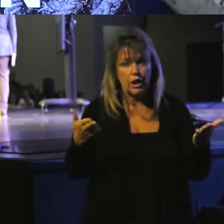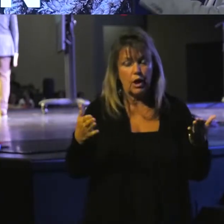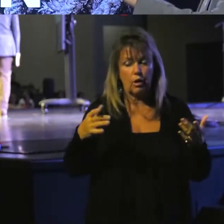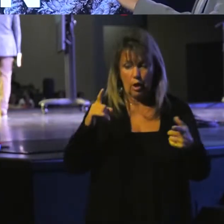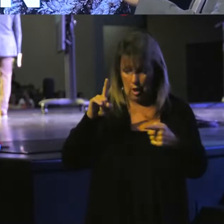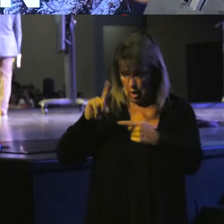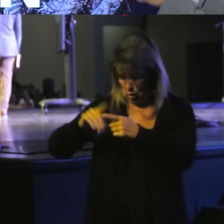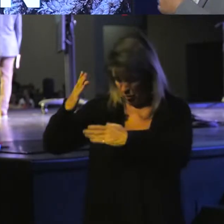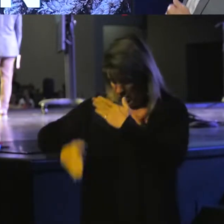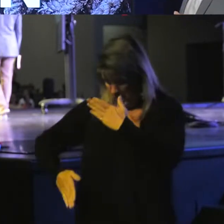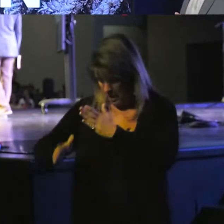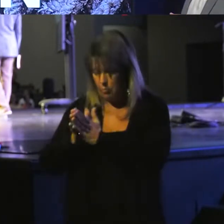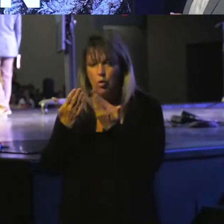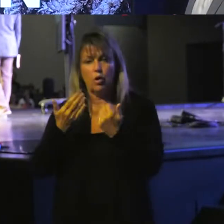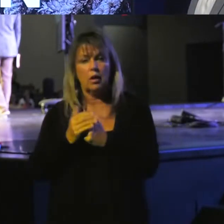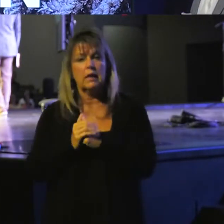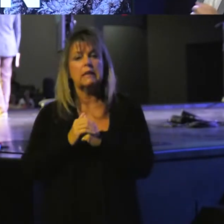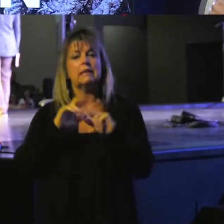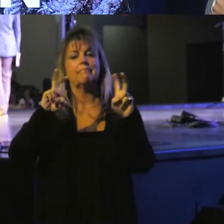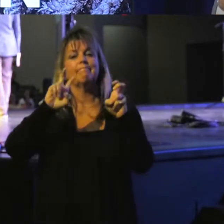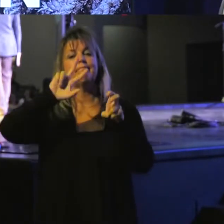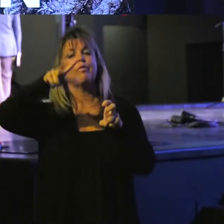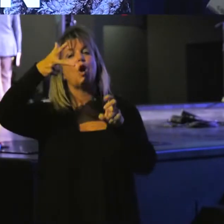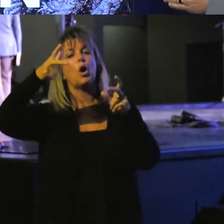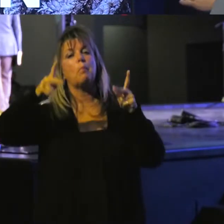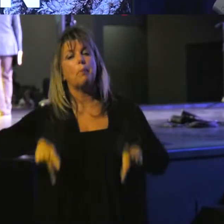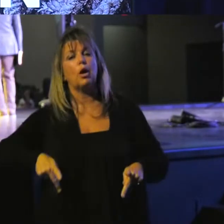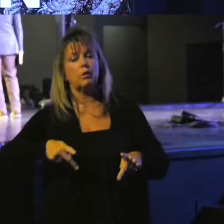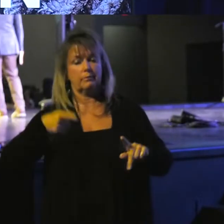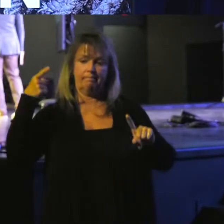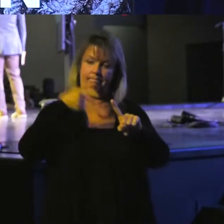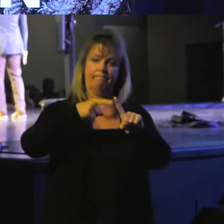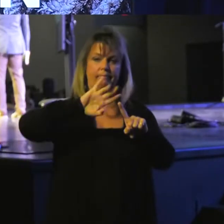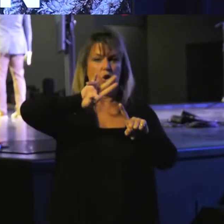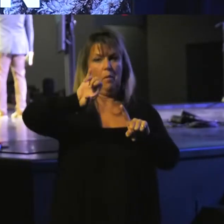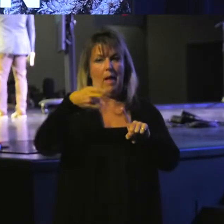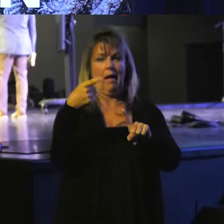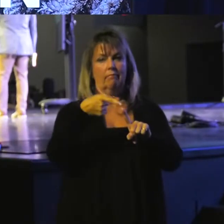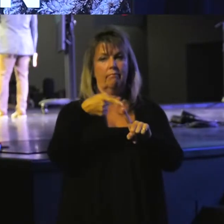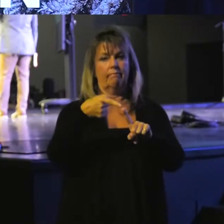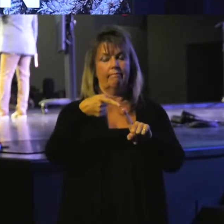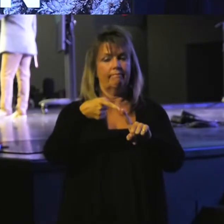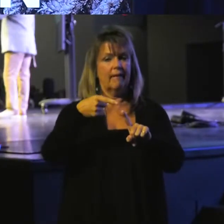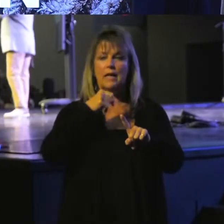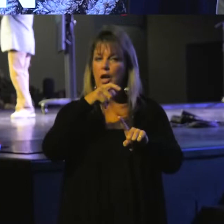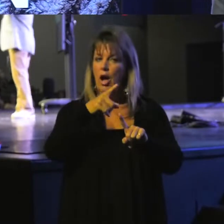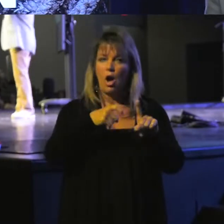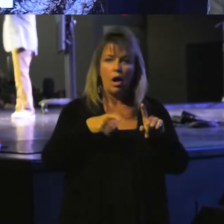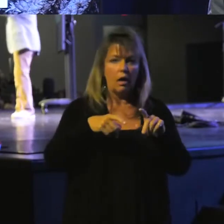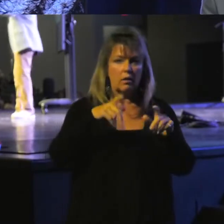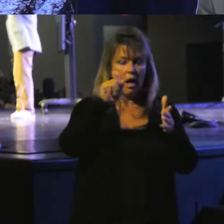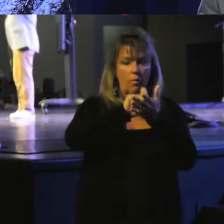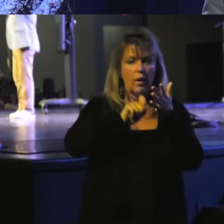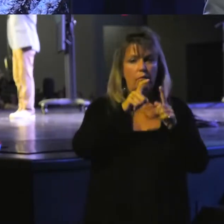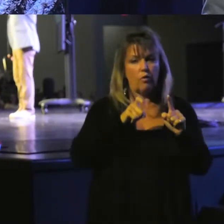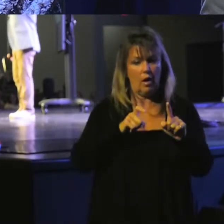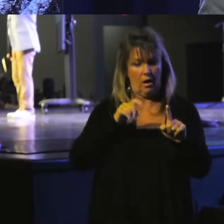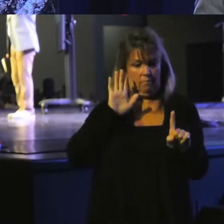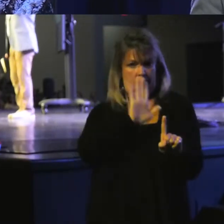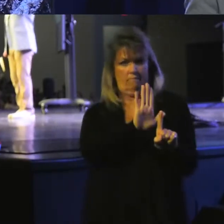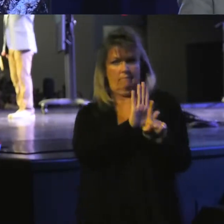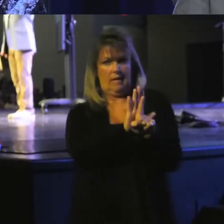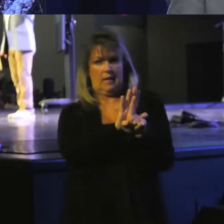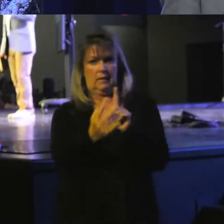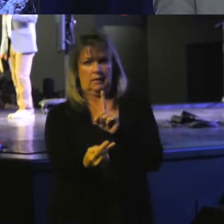to the end of the book is in the third person. It's about Jeremiah, and it's not written from Jeremiah's